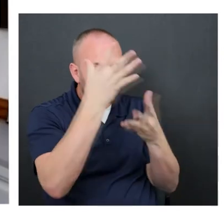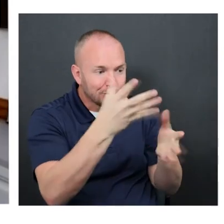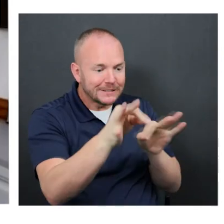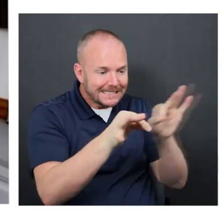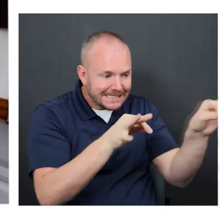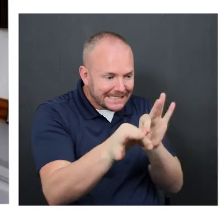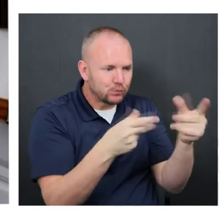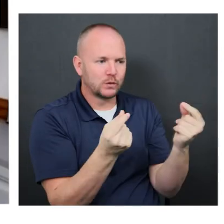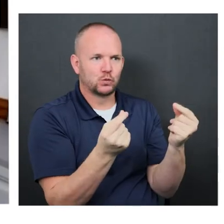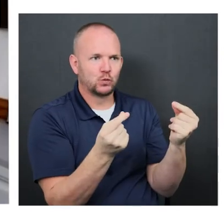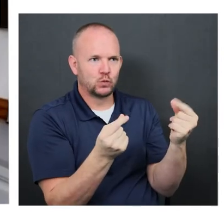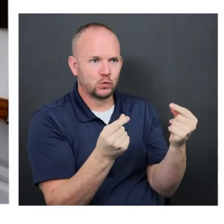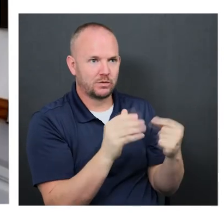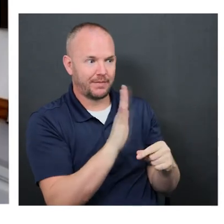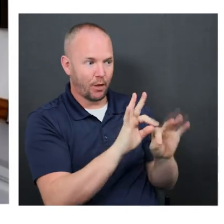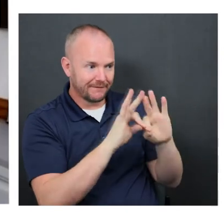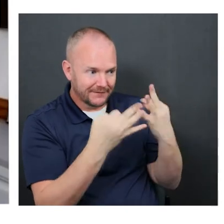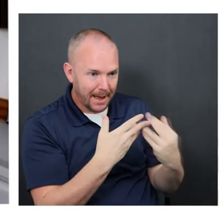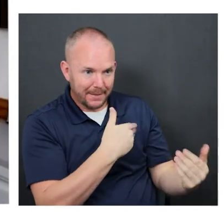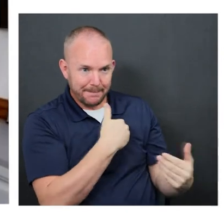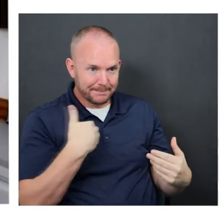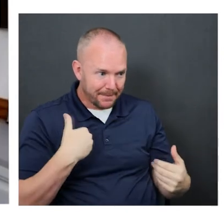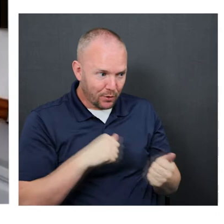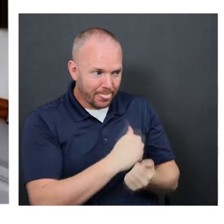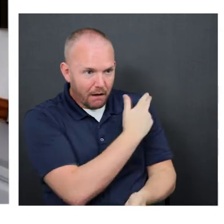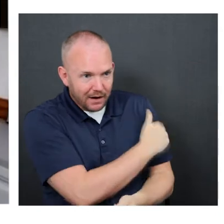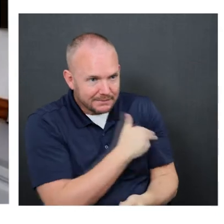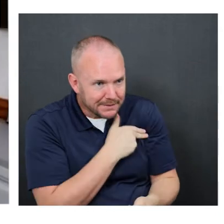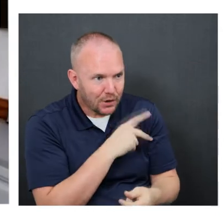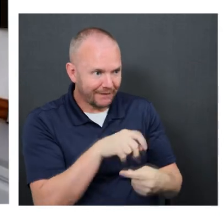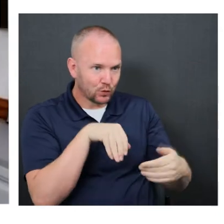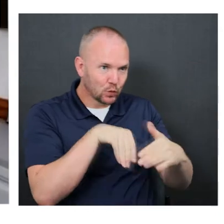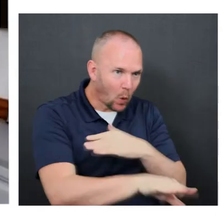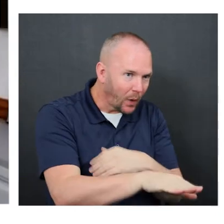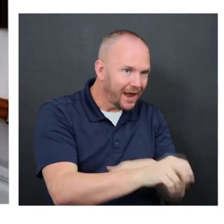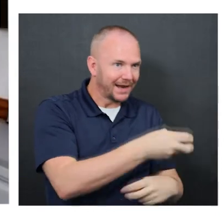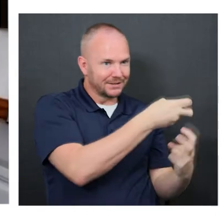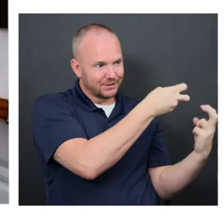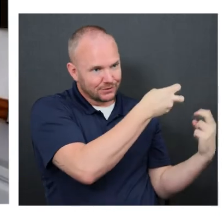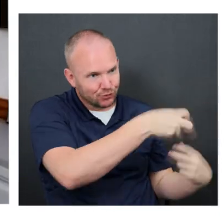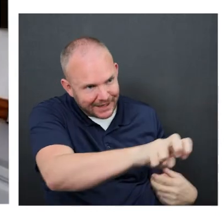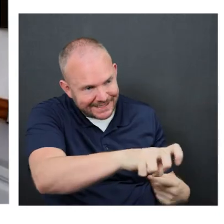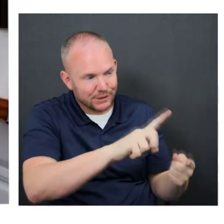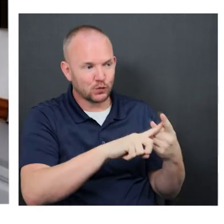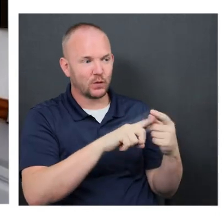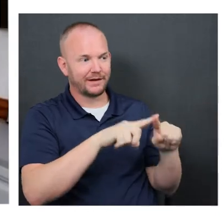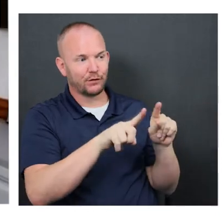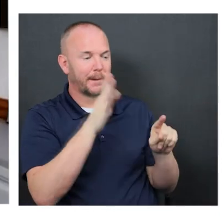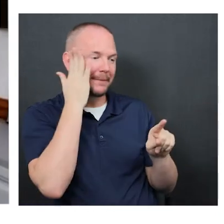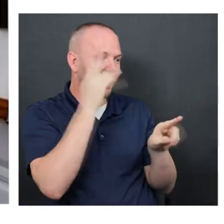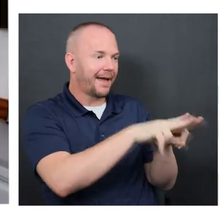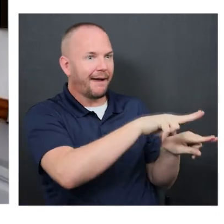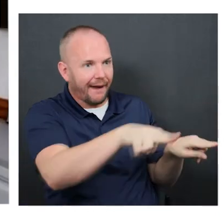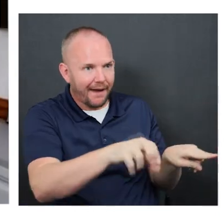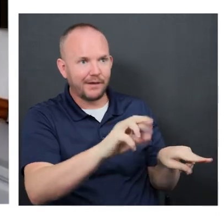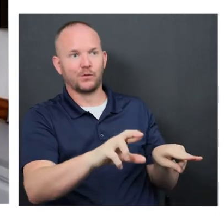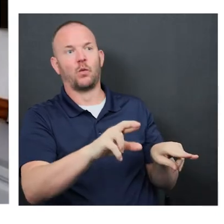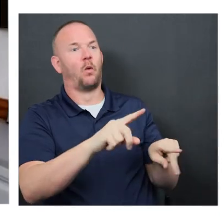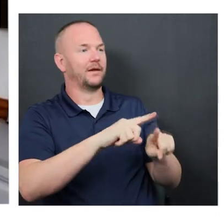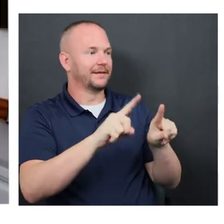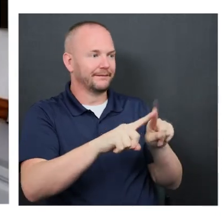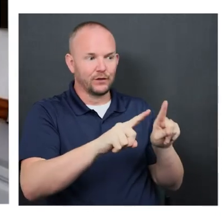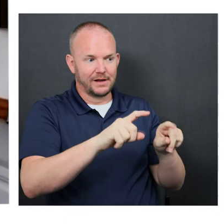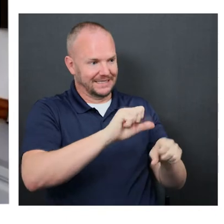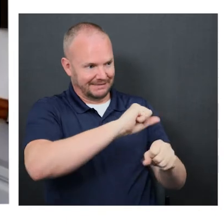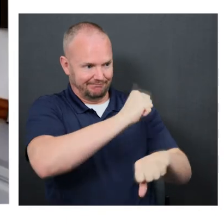with that. So think about it. If your family members in the hospital and you have to go learn to transfer them out of bed or to give them insulin, you